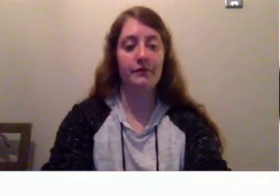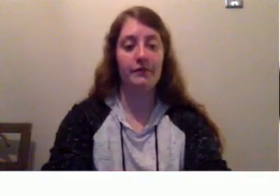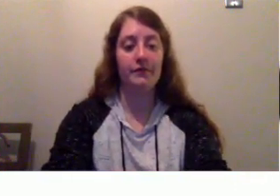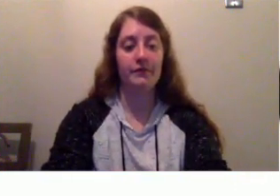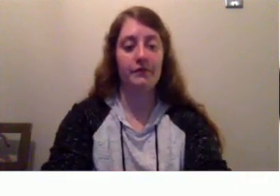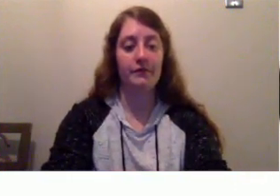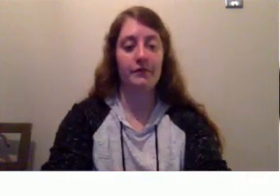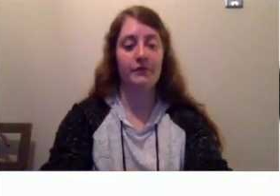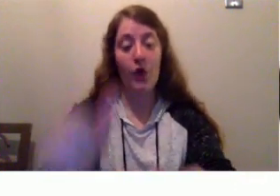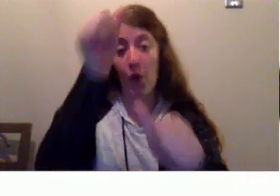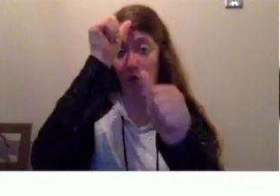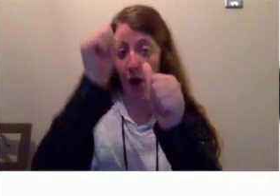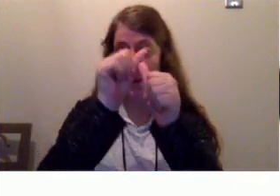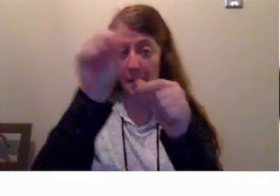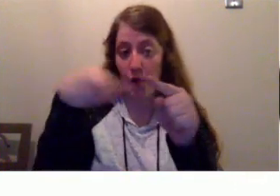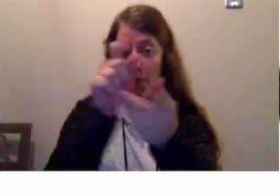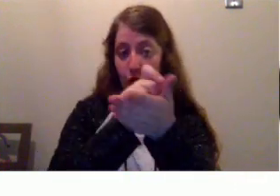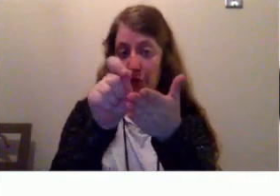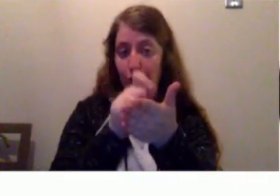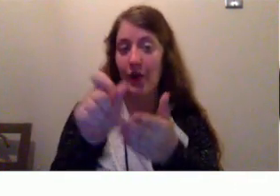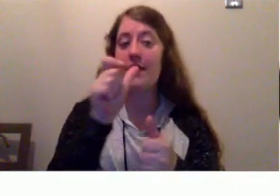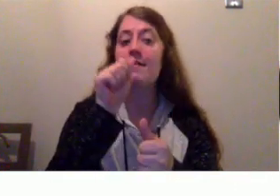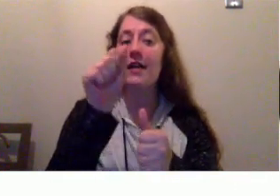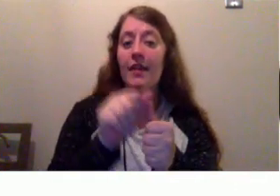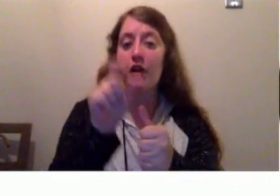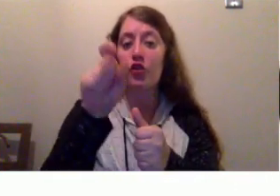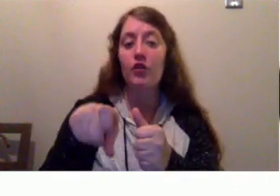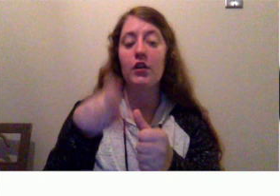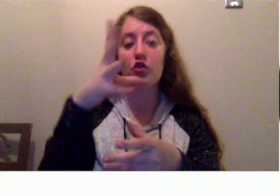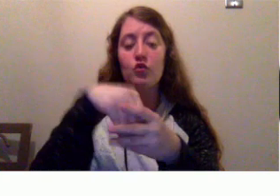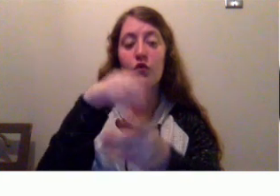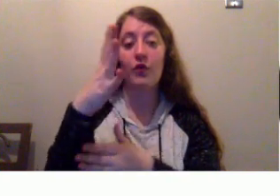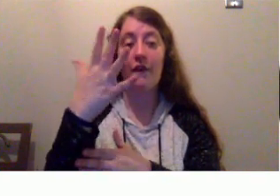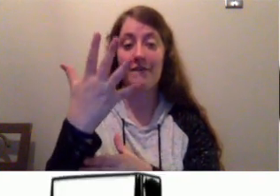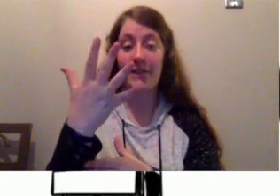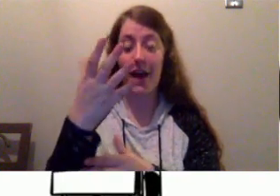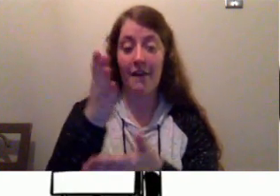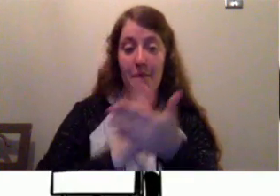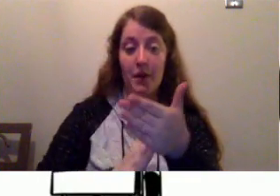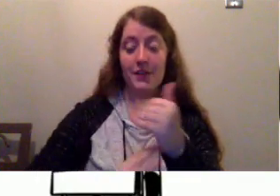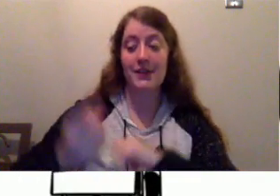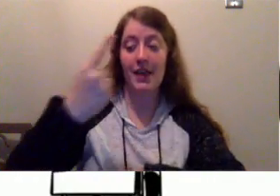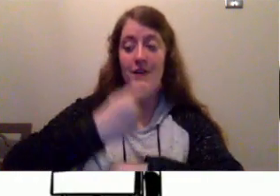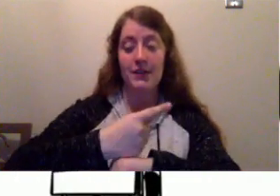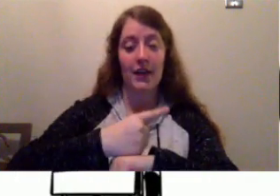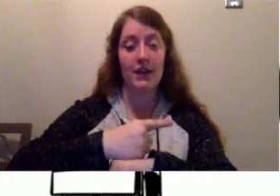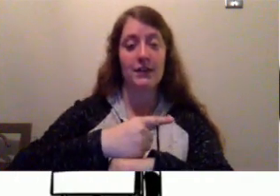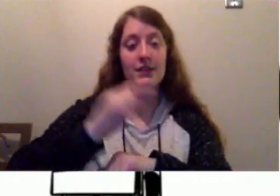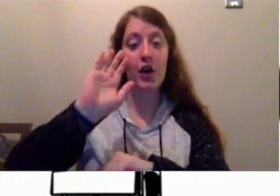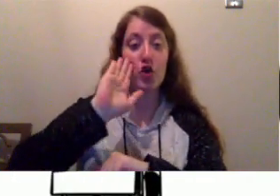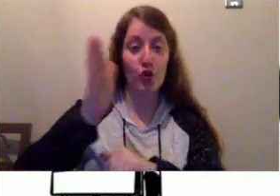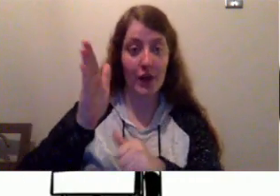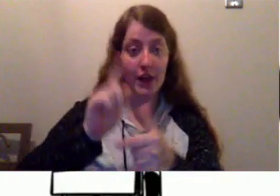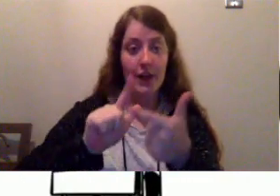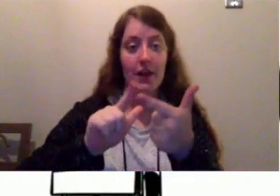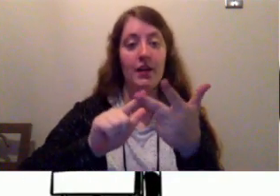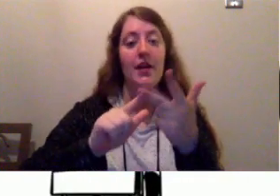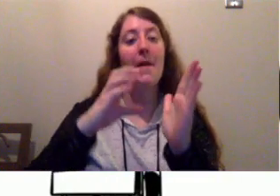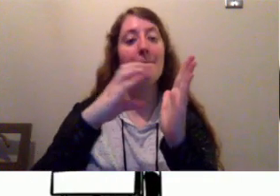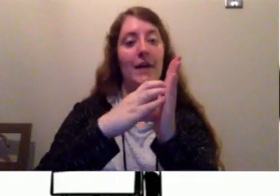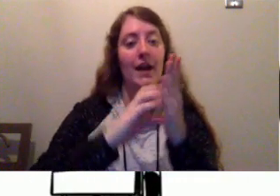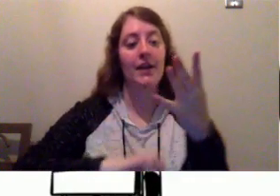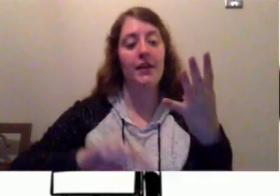Remember, when you are writing a letter, you need to include five parts. The date, salutation or greeting, body,